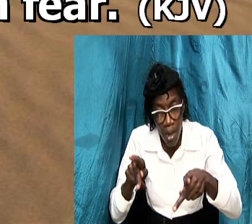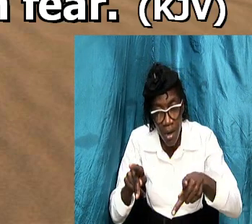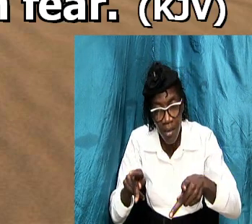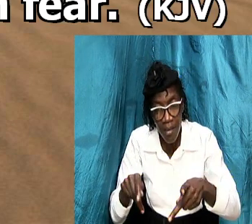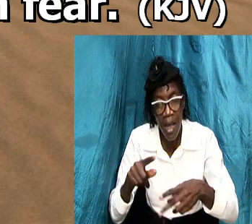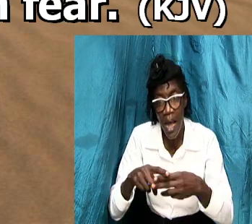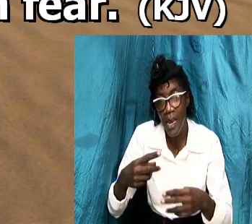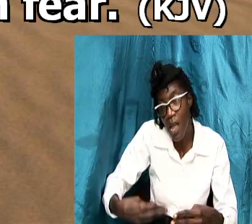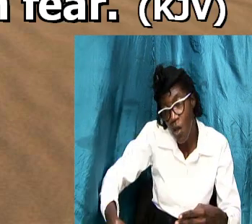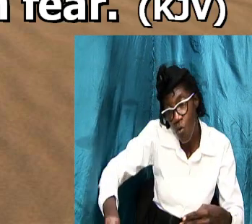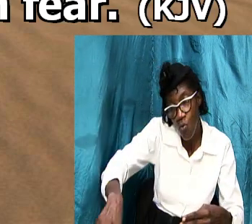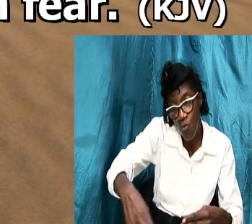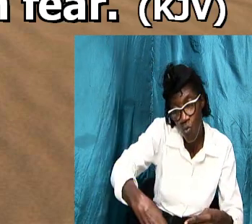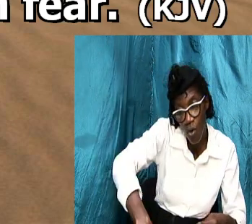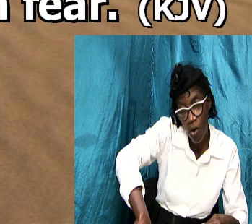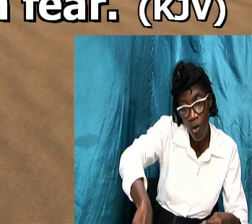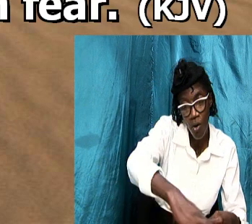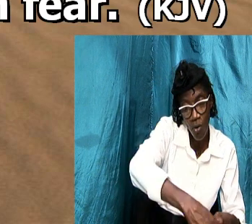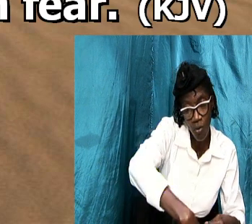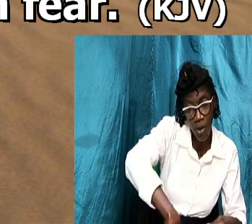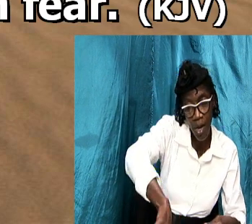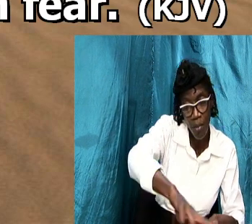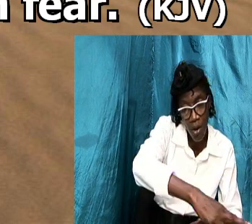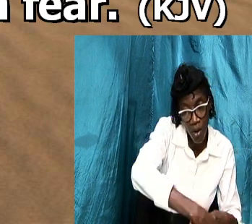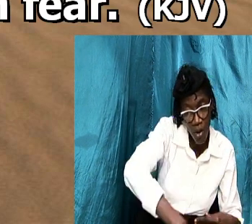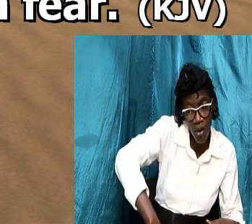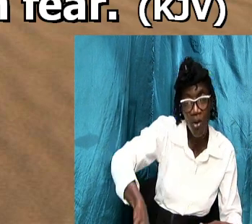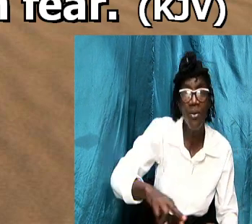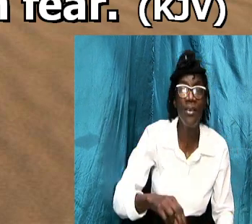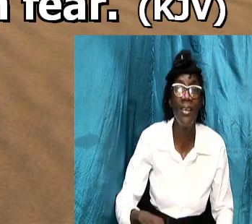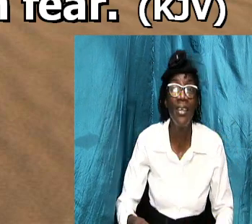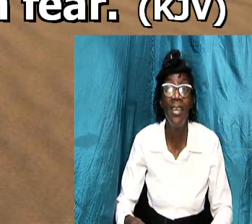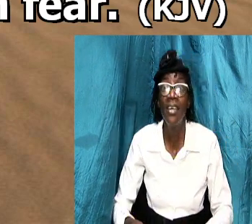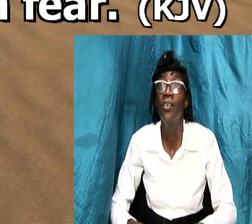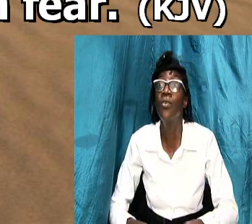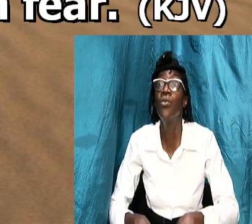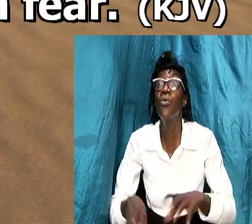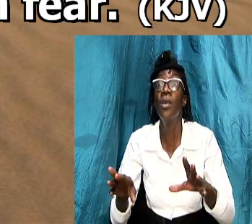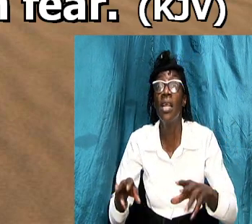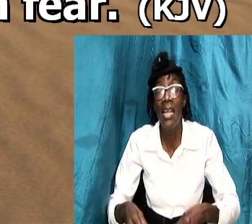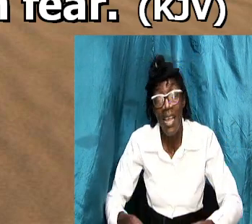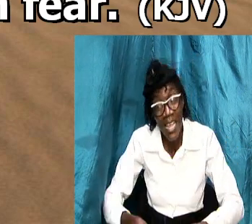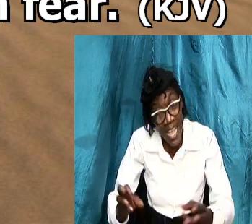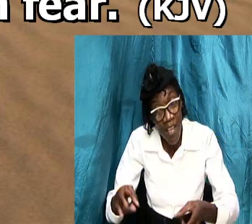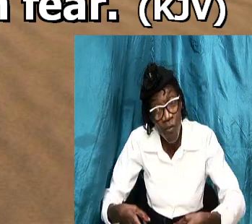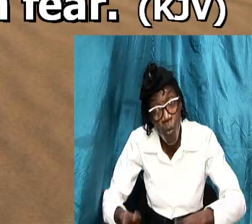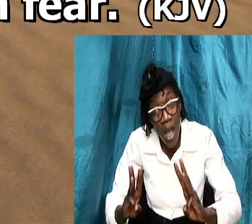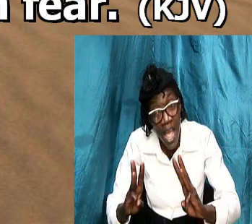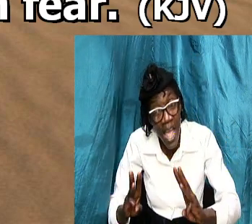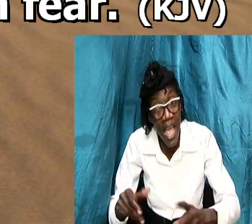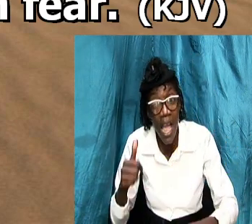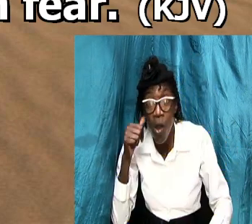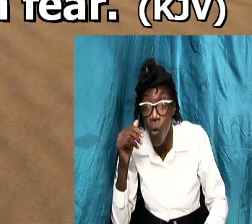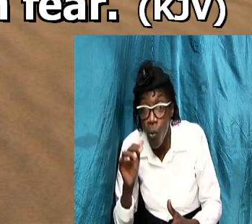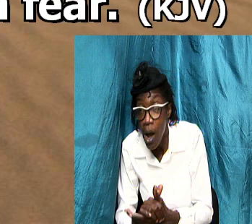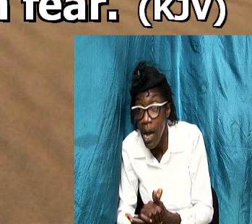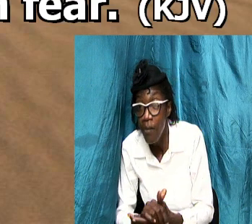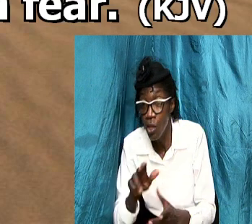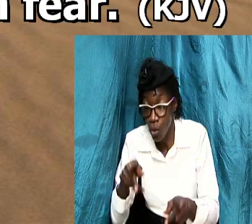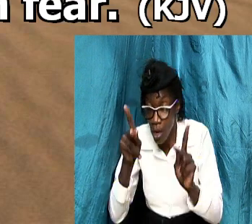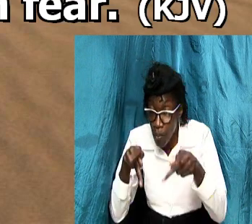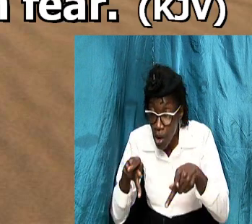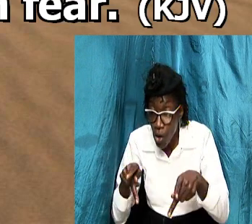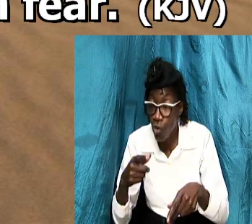to yield ladies is to give way to the person who god has already give the you know the